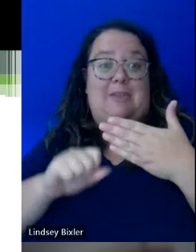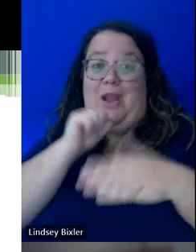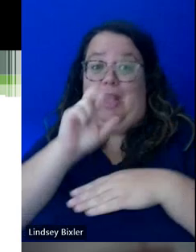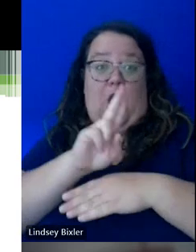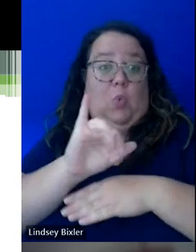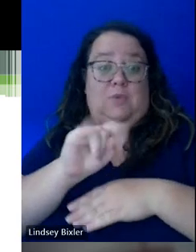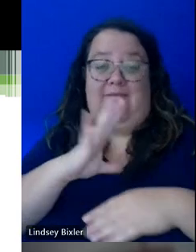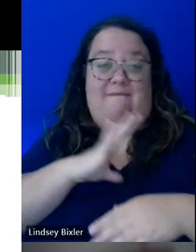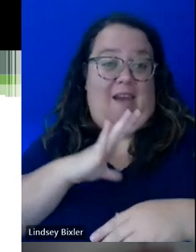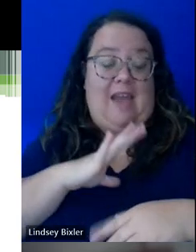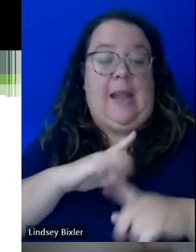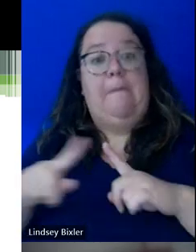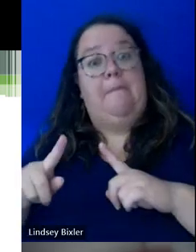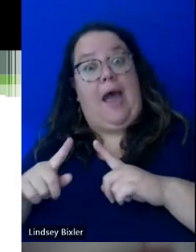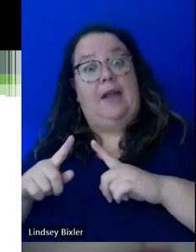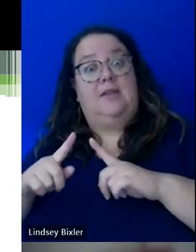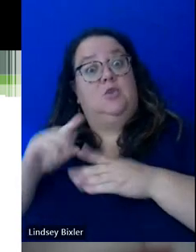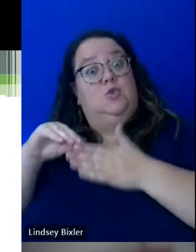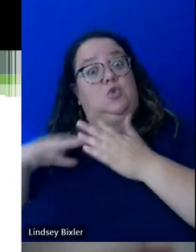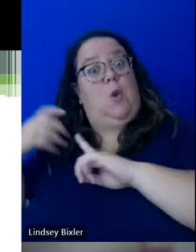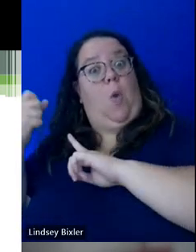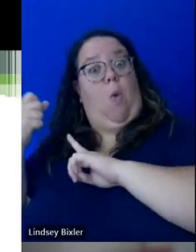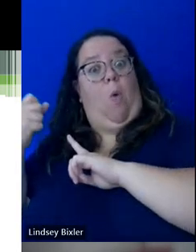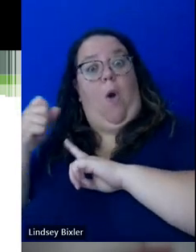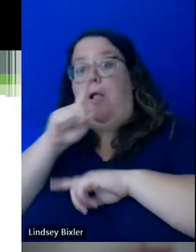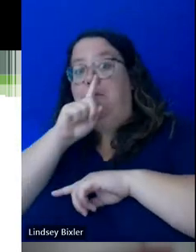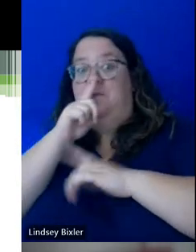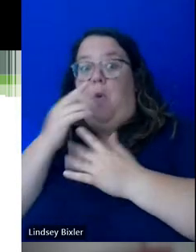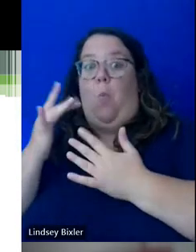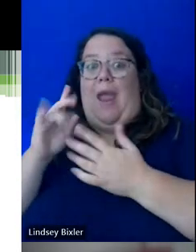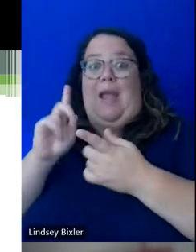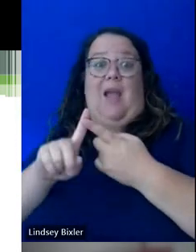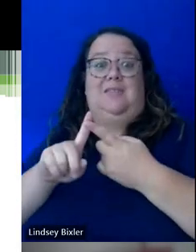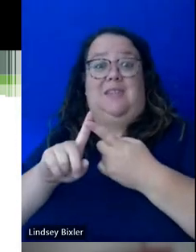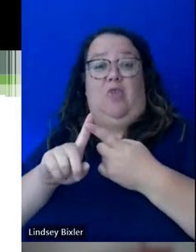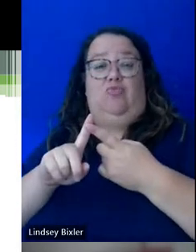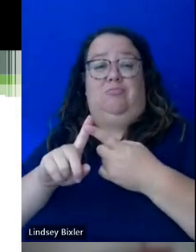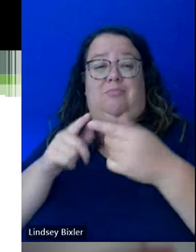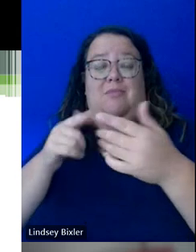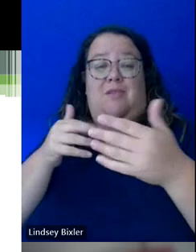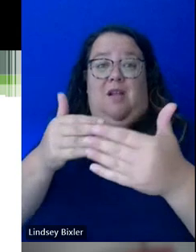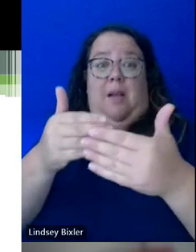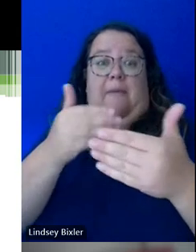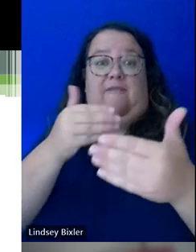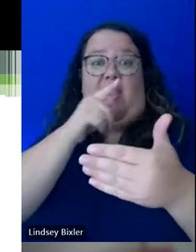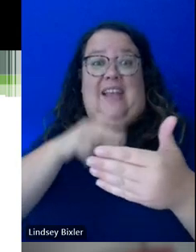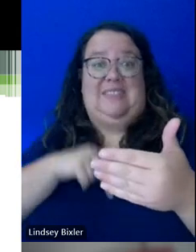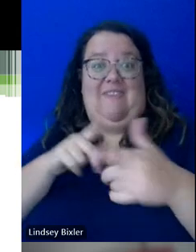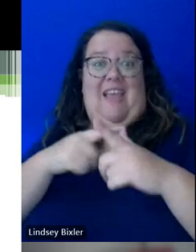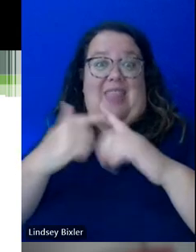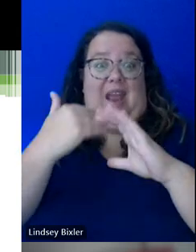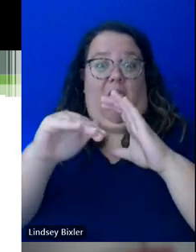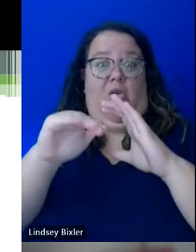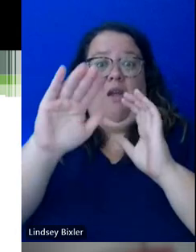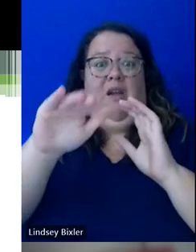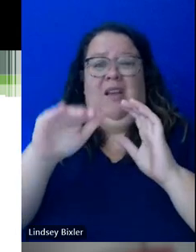It's another thing to wait until, hmm, maybe right before Thanksgiving, and decide that they're